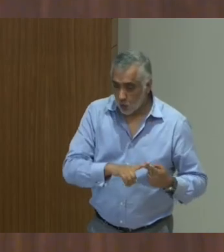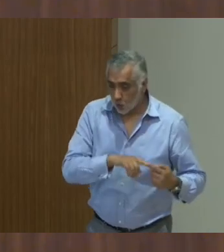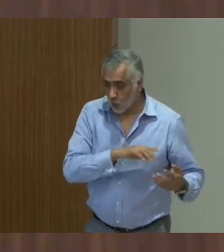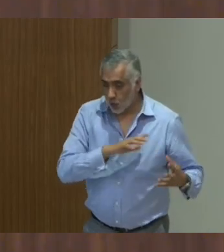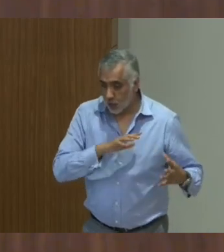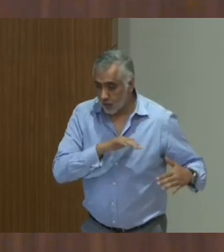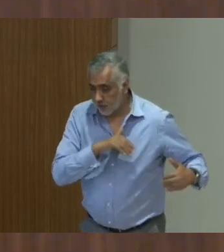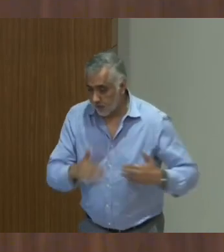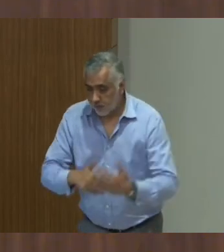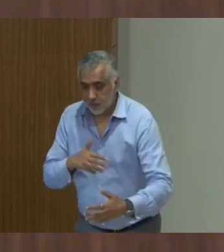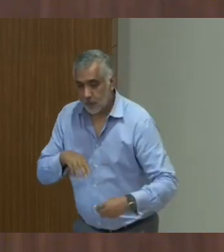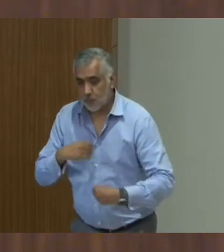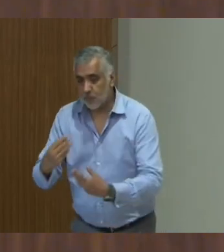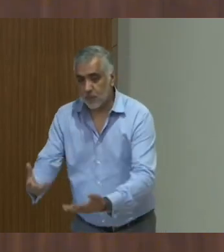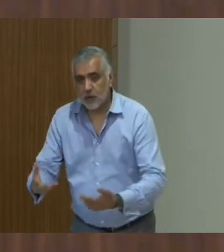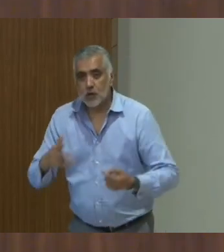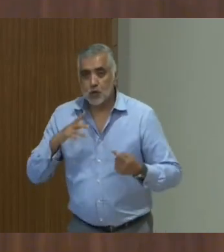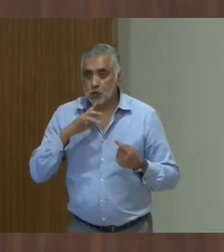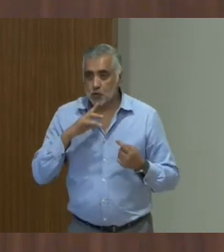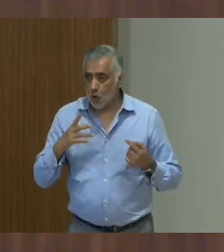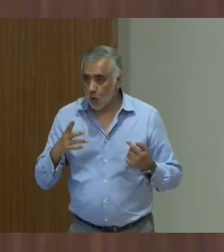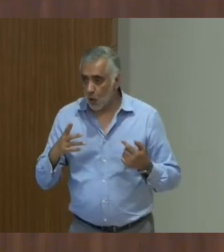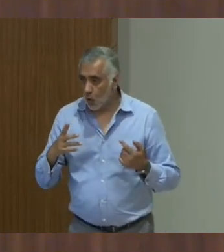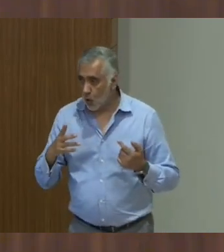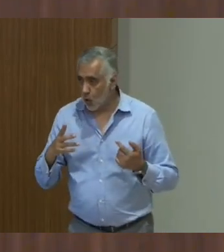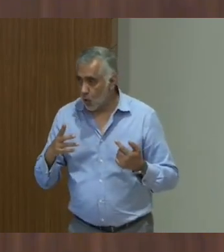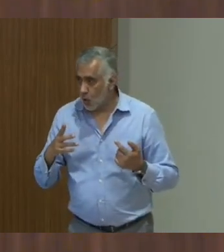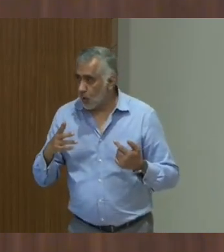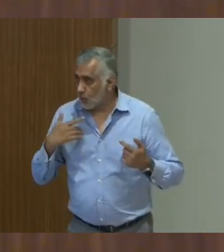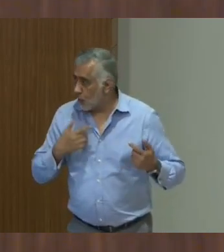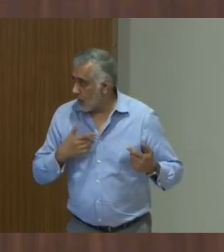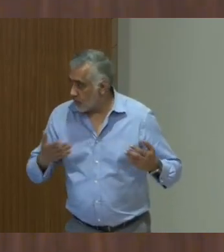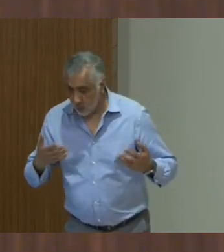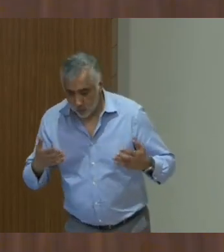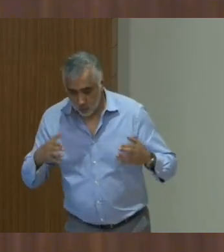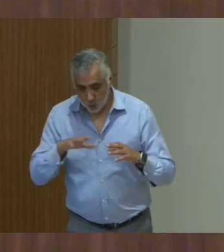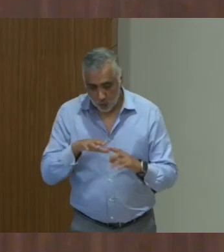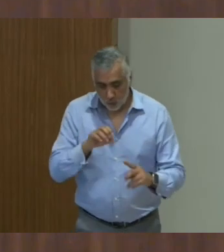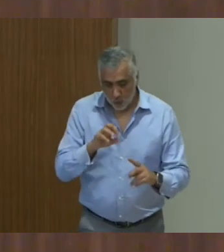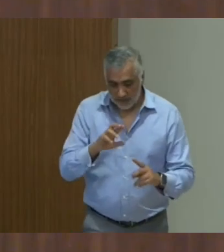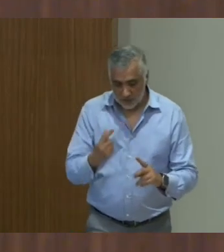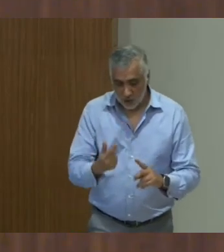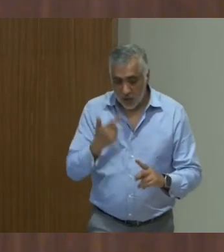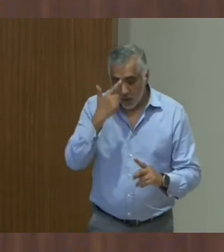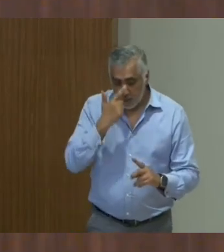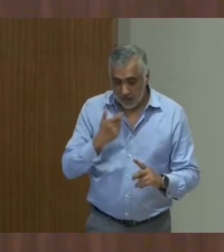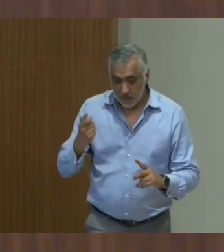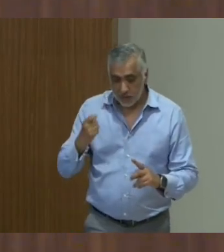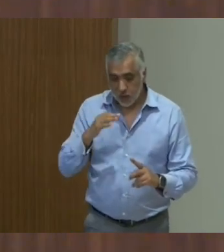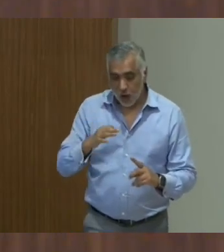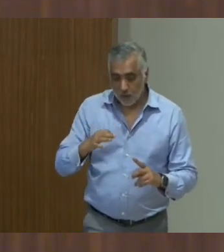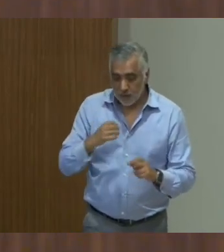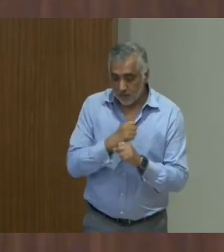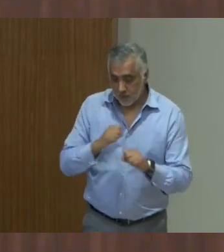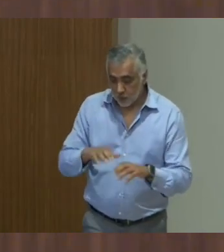couldn't envisage the closure of such organizations because of the death of the children. So,